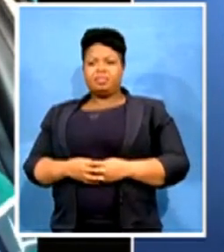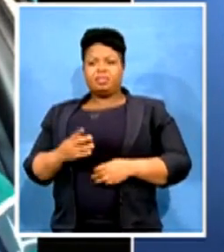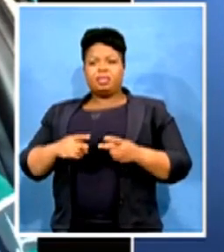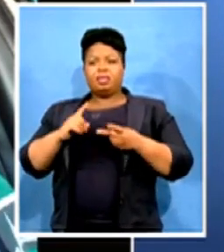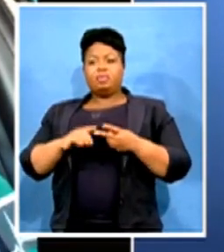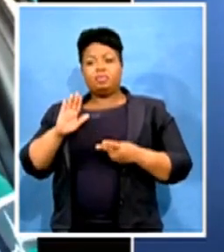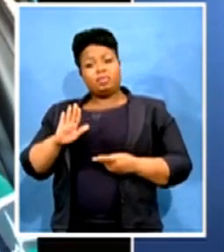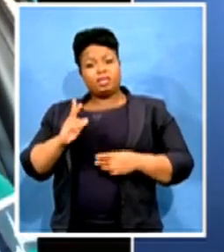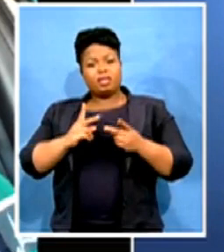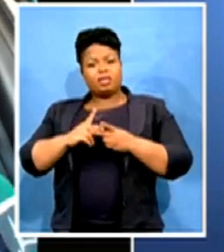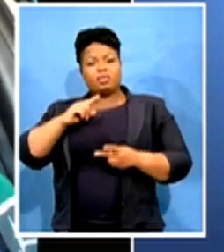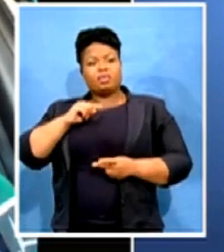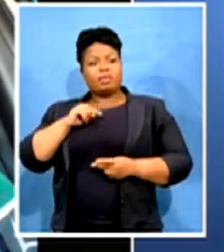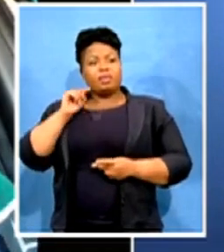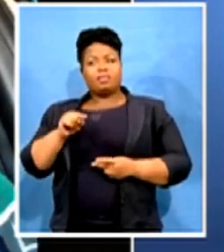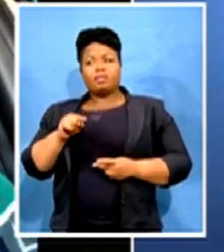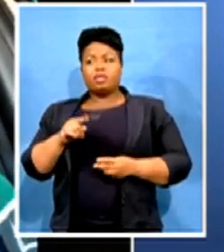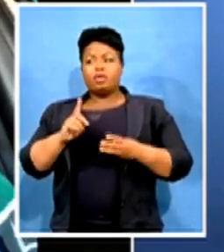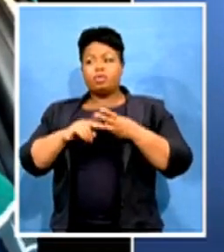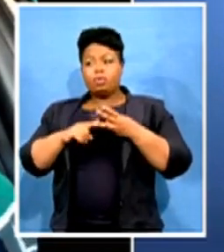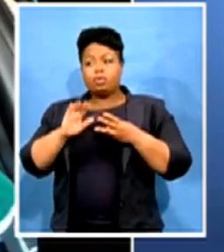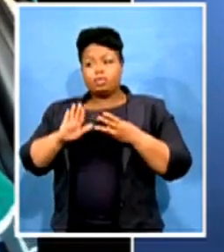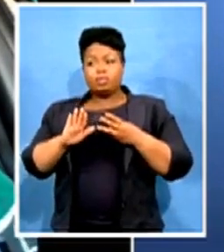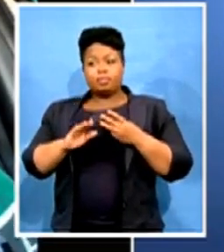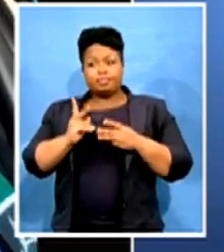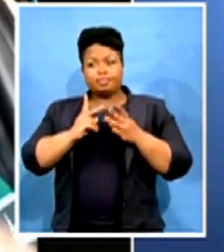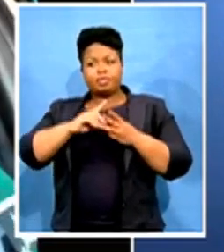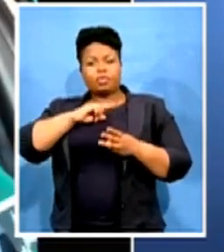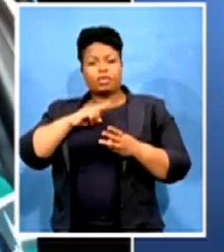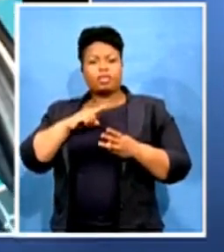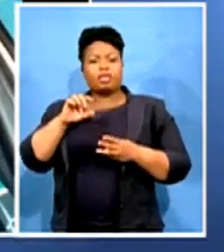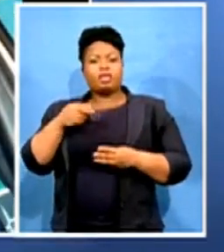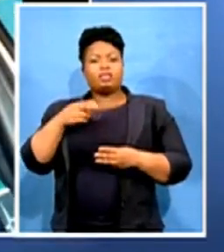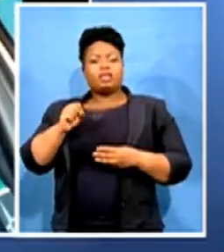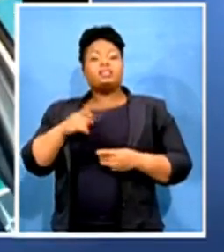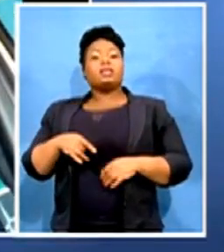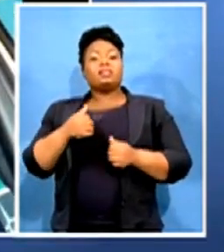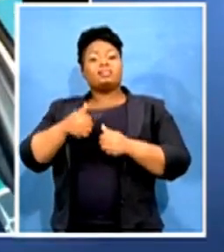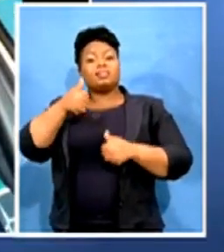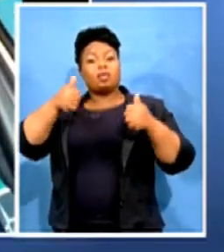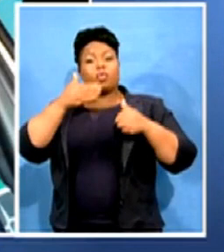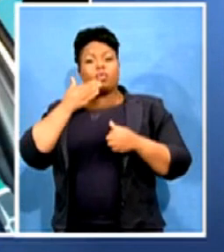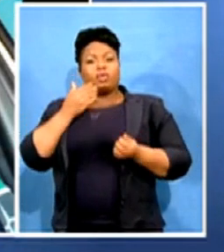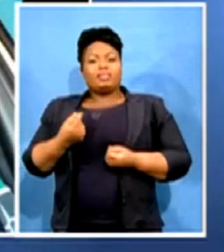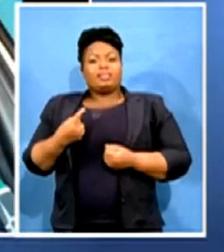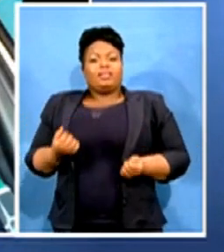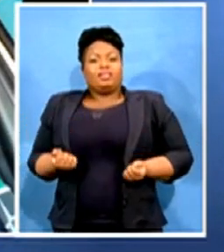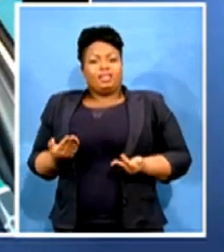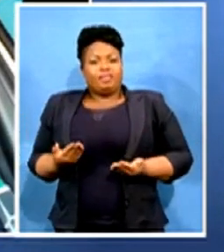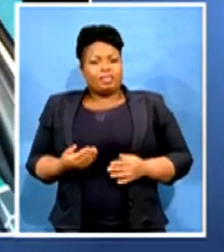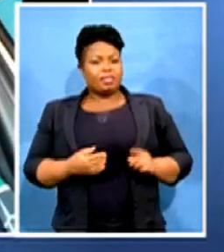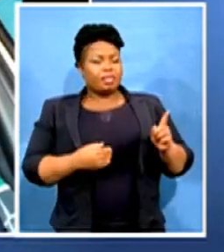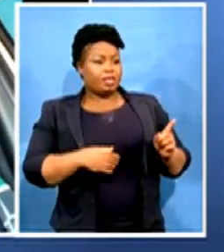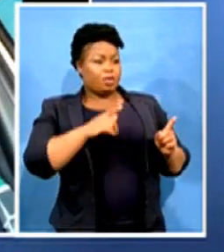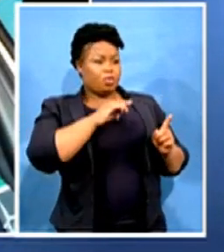they are functional in nature. They aim at Comrade's to be self-saving. Biza Lengkopane represents the ANC Women's